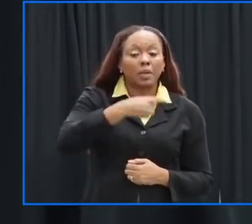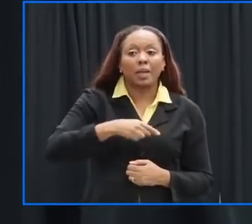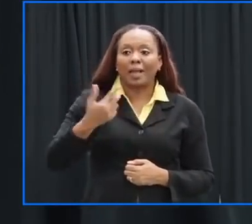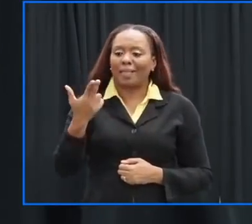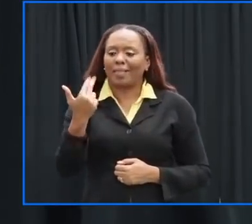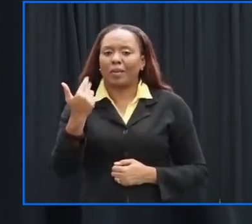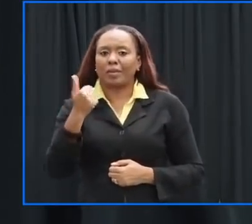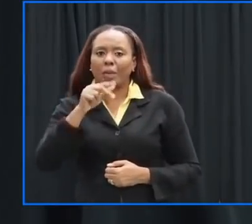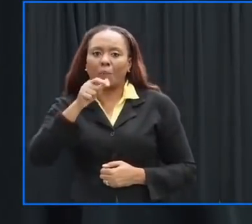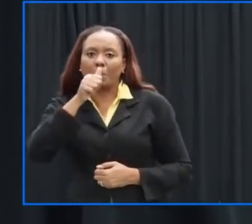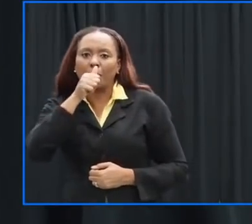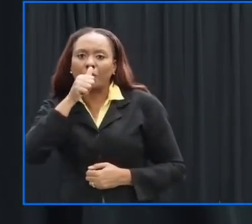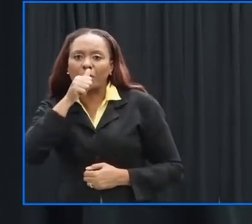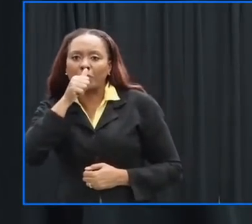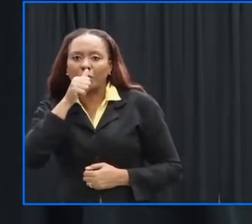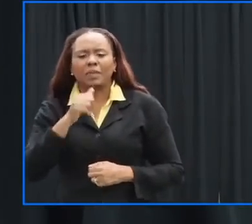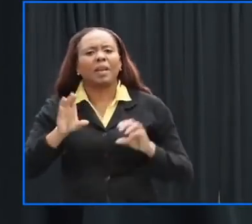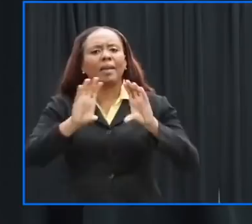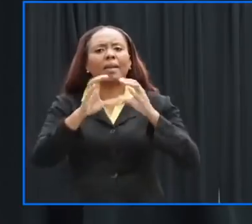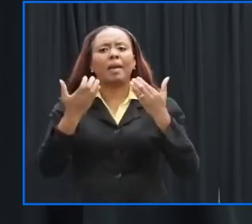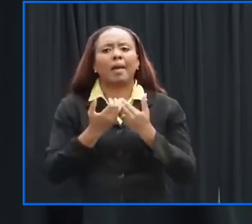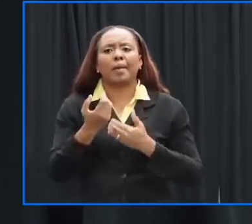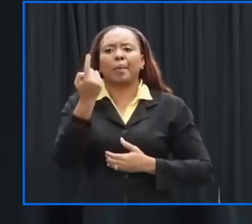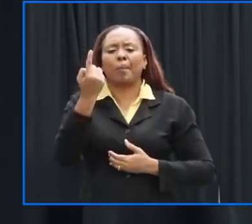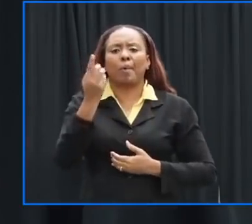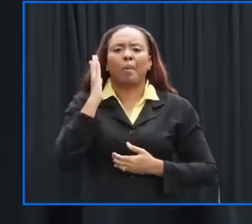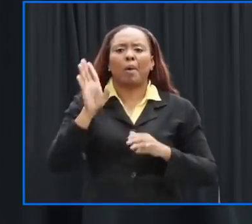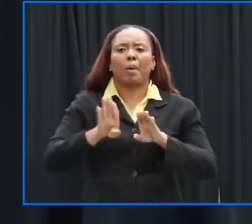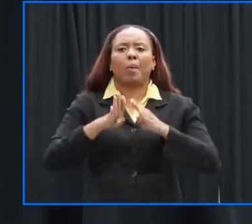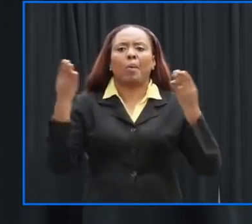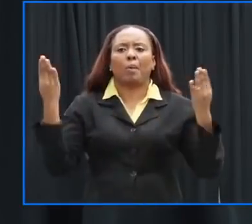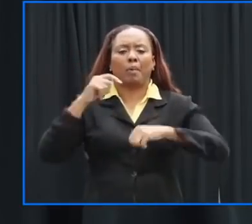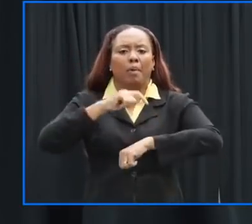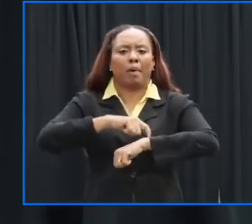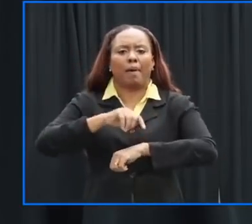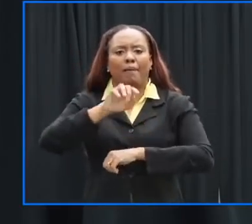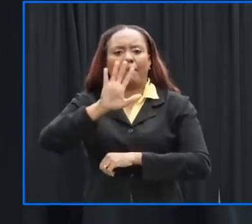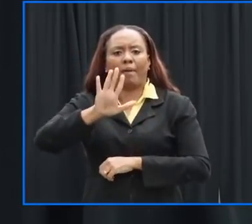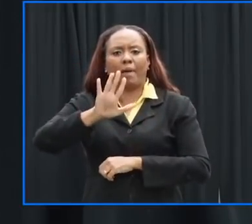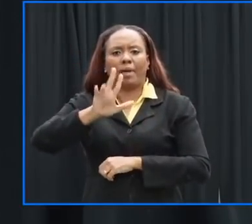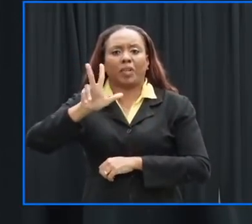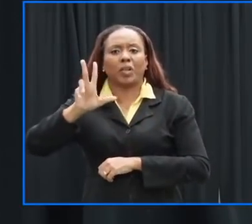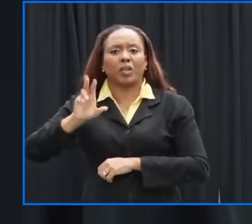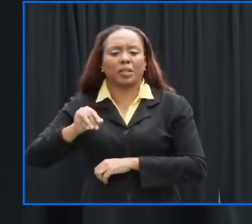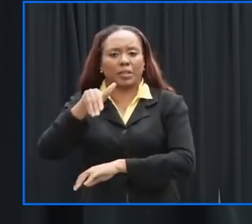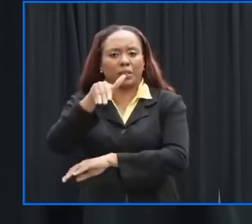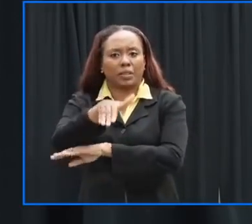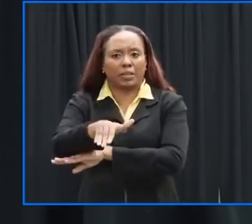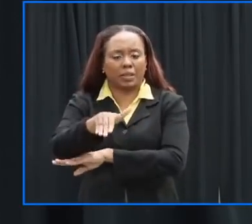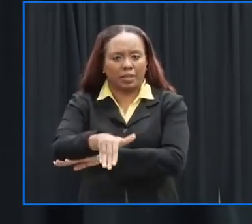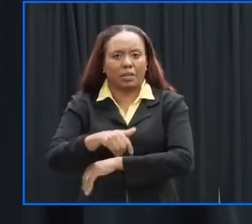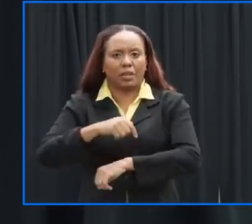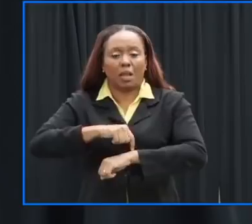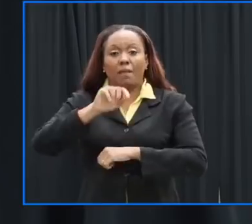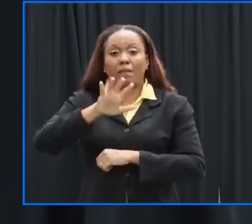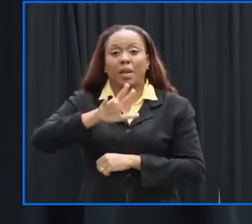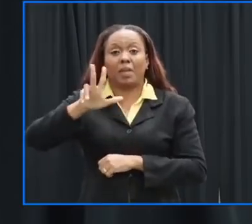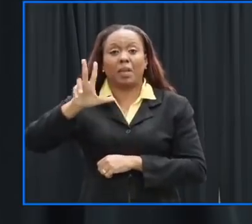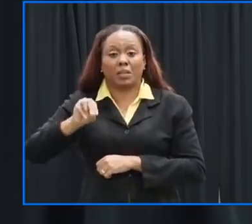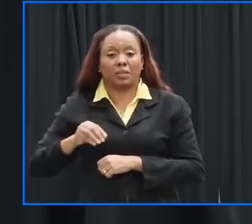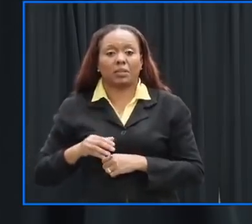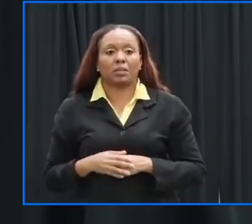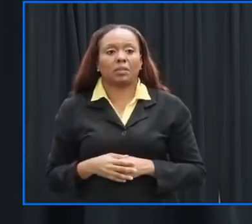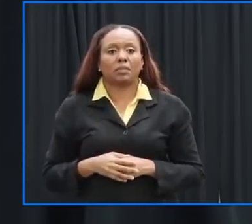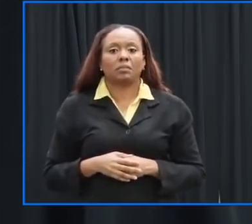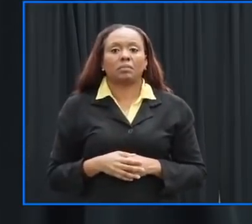private shelters now category one shelters will be opened at 5 30 this afternoon and the category one